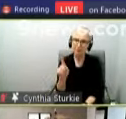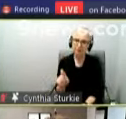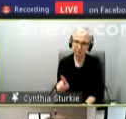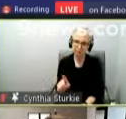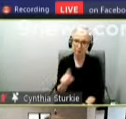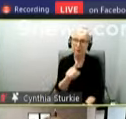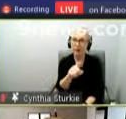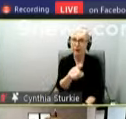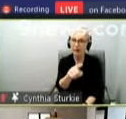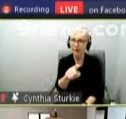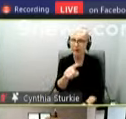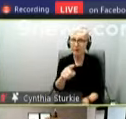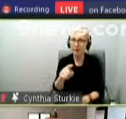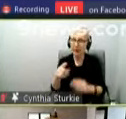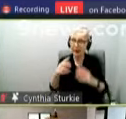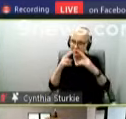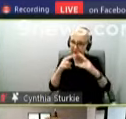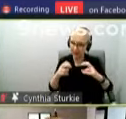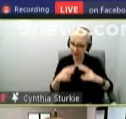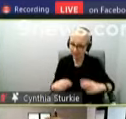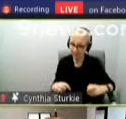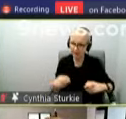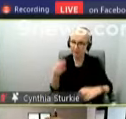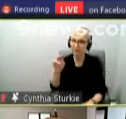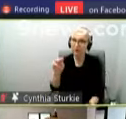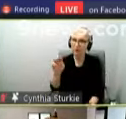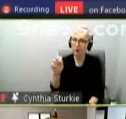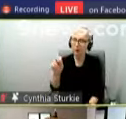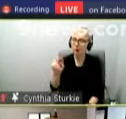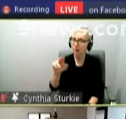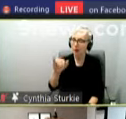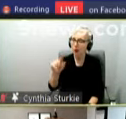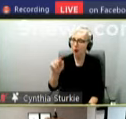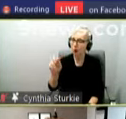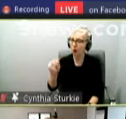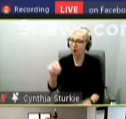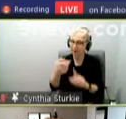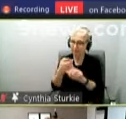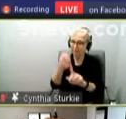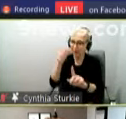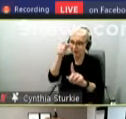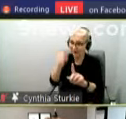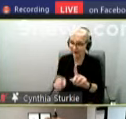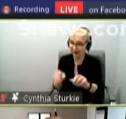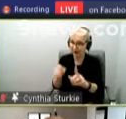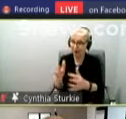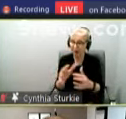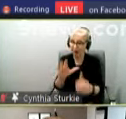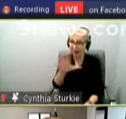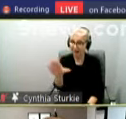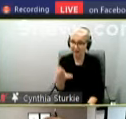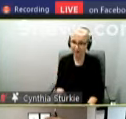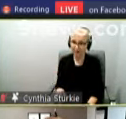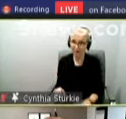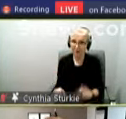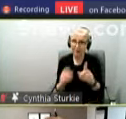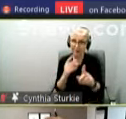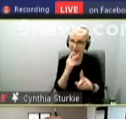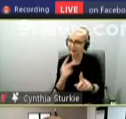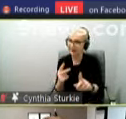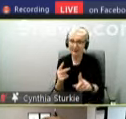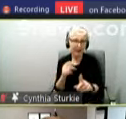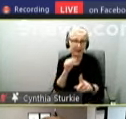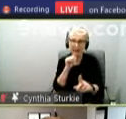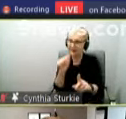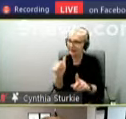So sequence analysis of Omicron from South Africa allows us to see that it has not been derived from Delta or